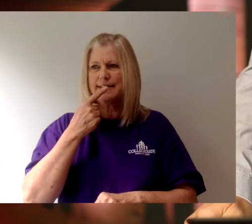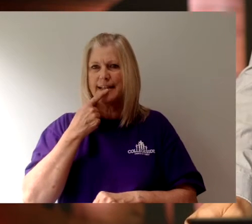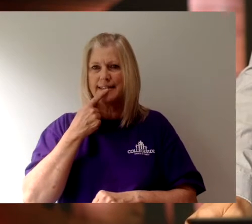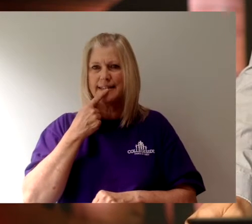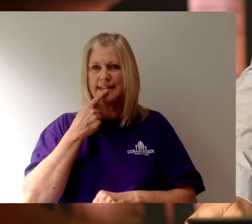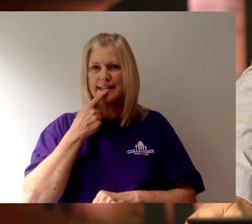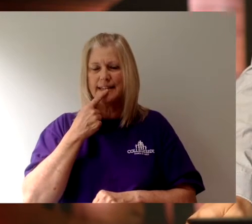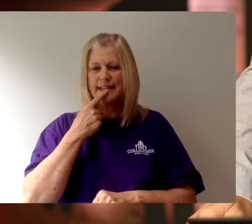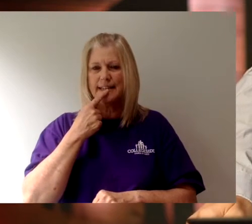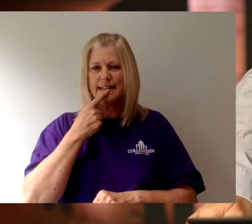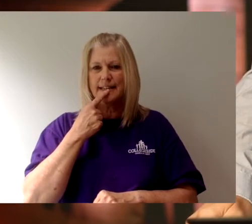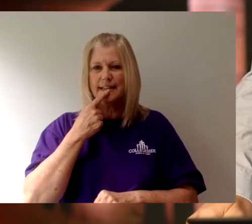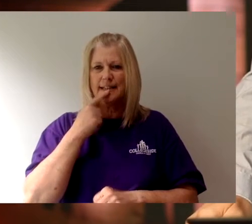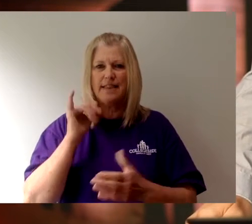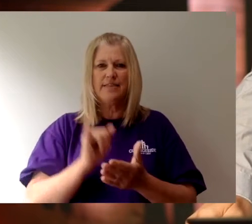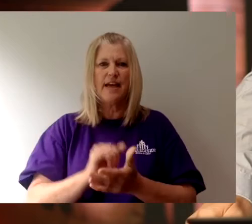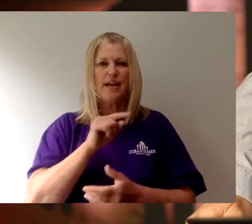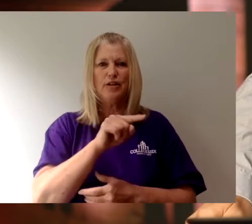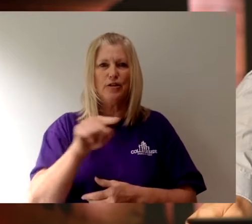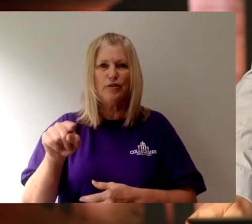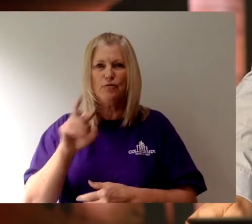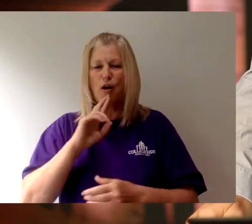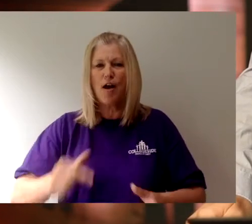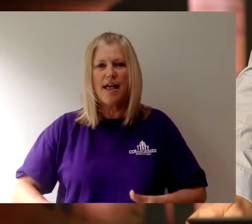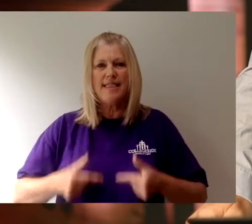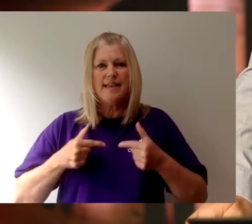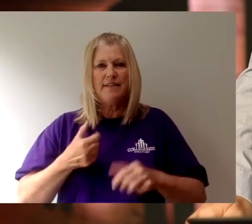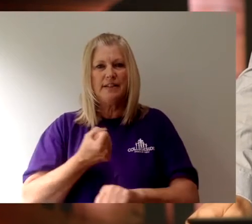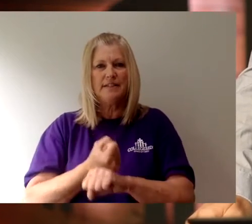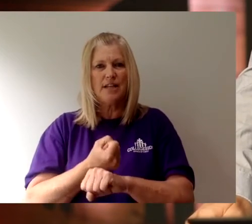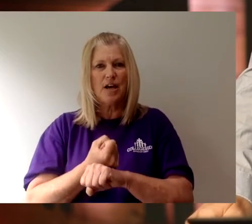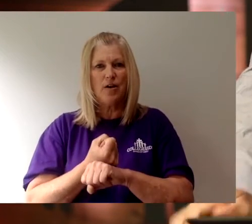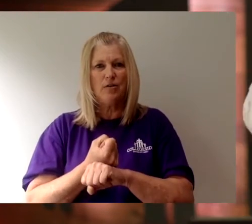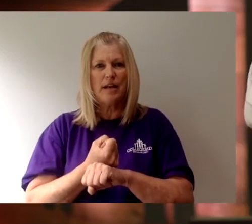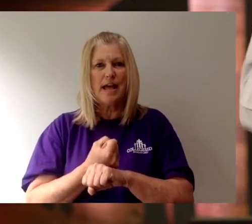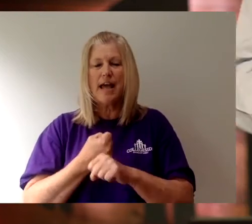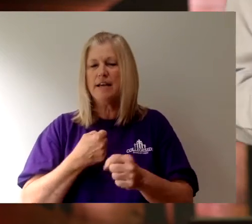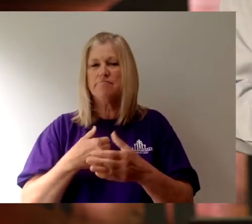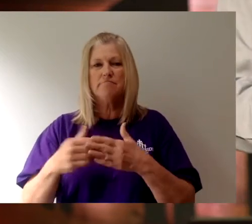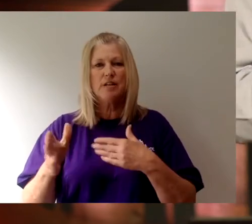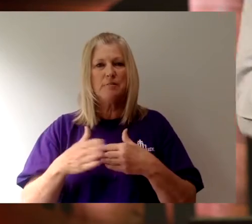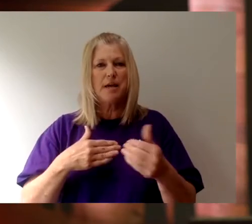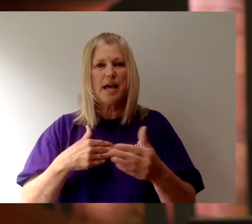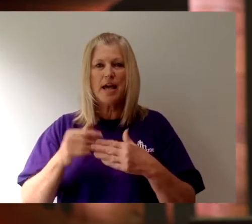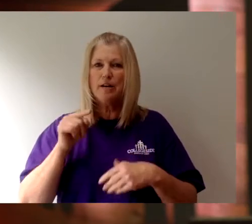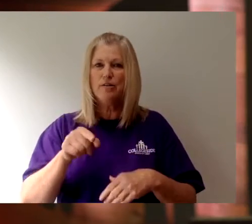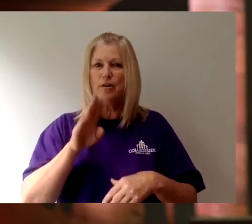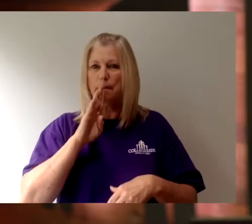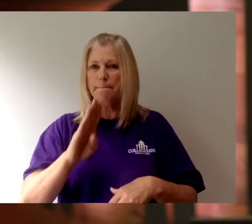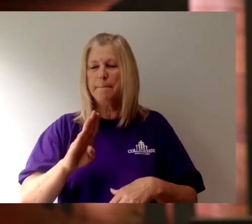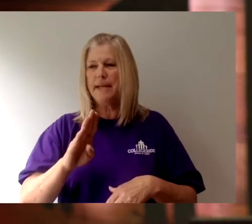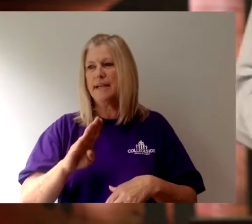Peter says that you are a living stone. And though you have been